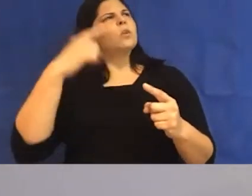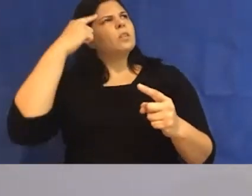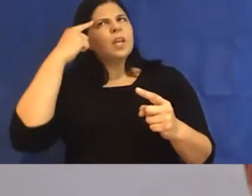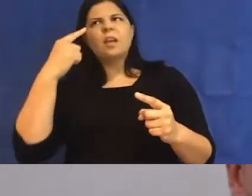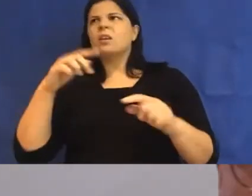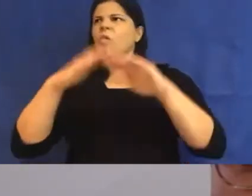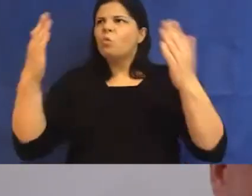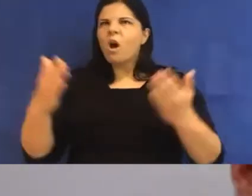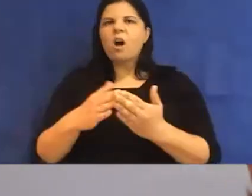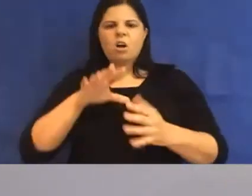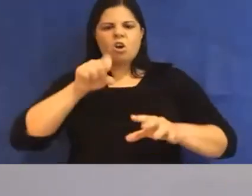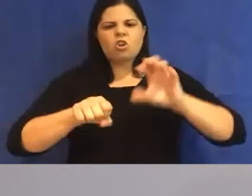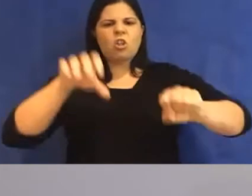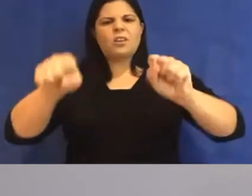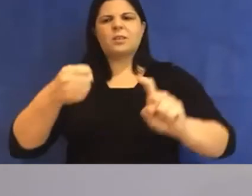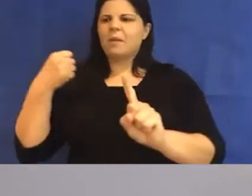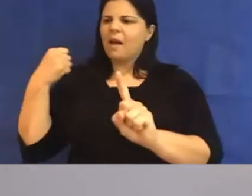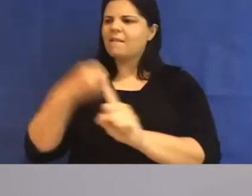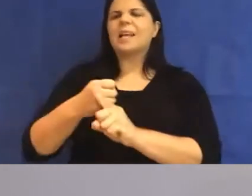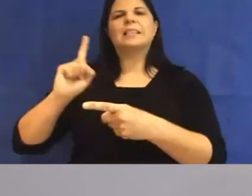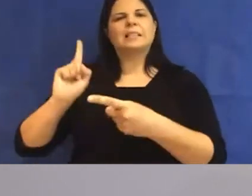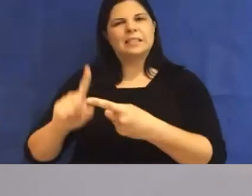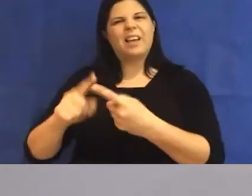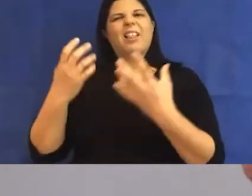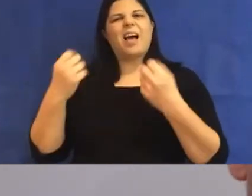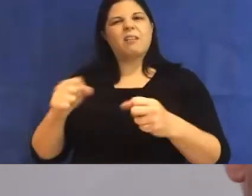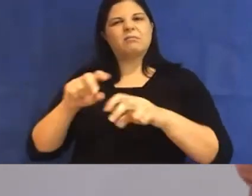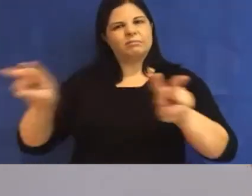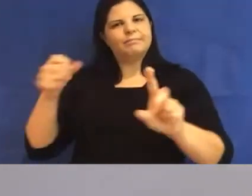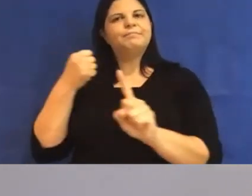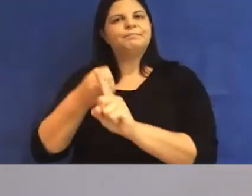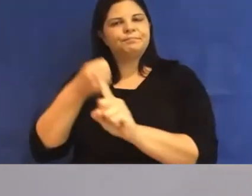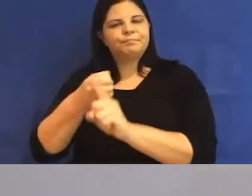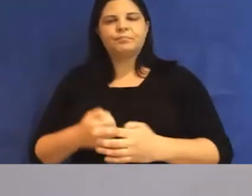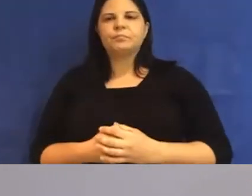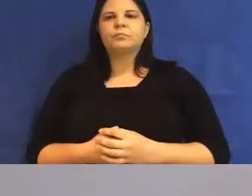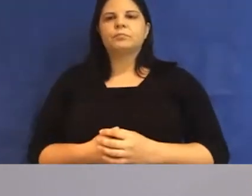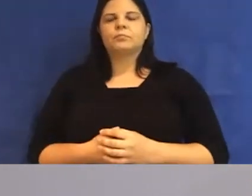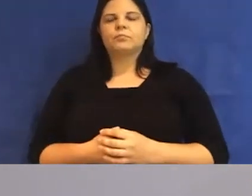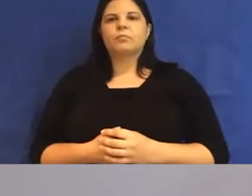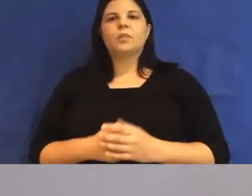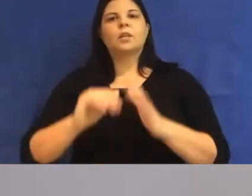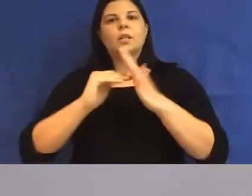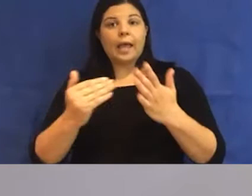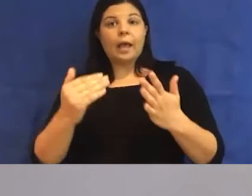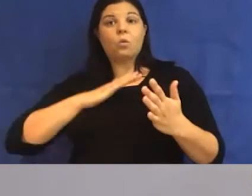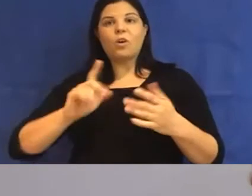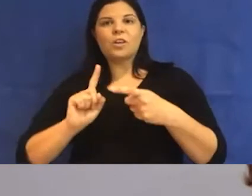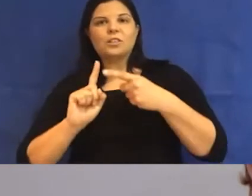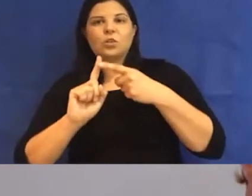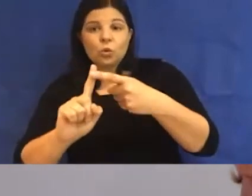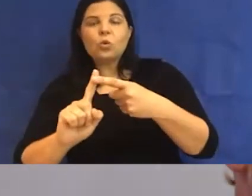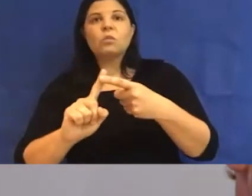As we think about our next issue, we will continue that task and expand it to new themes. So look out for our call for